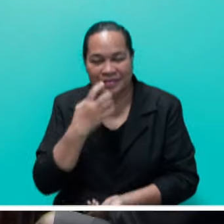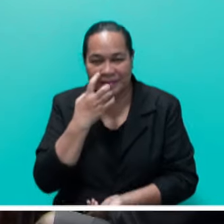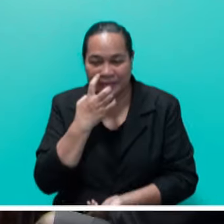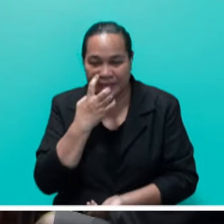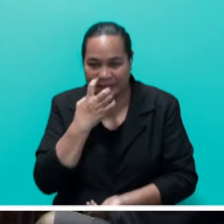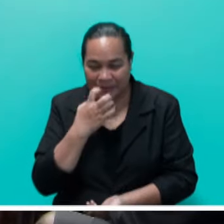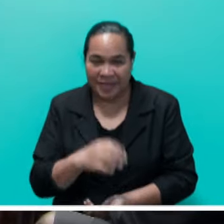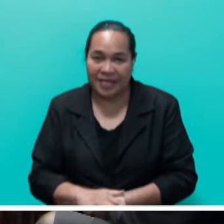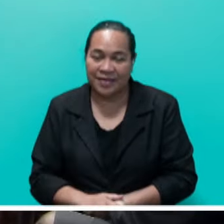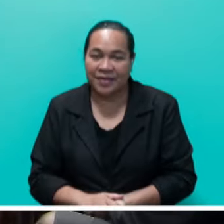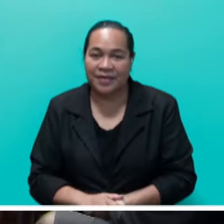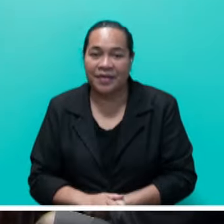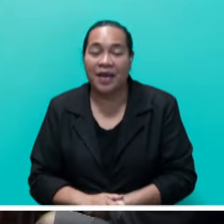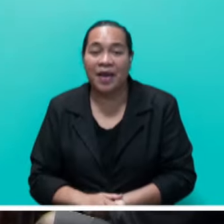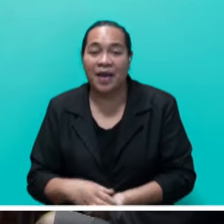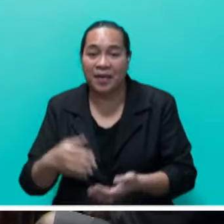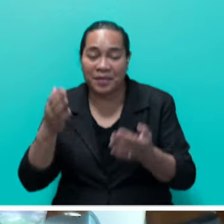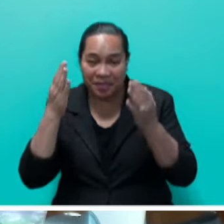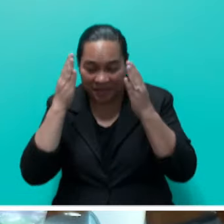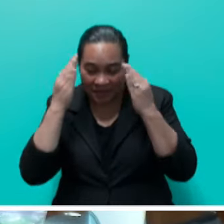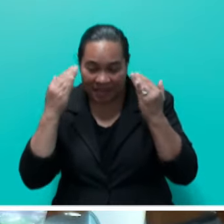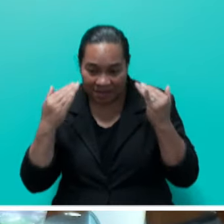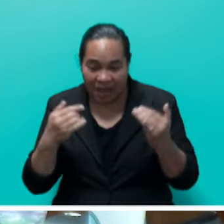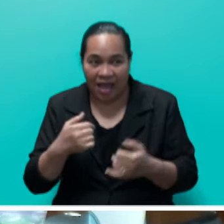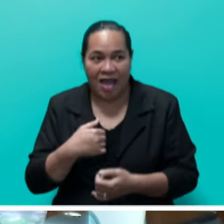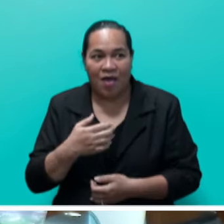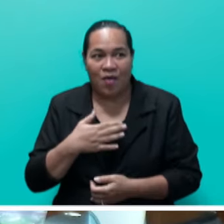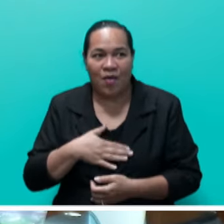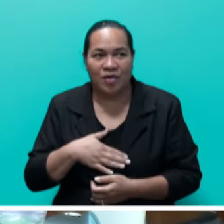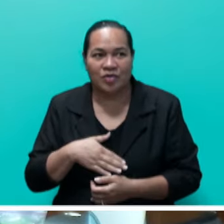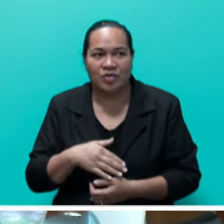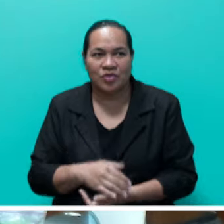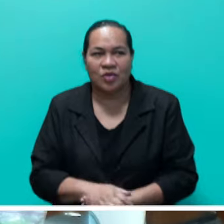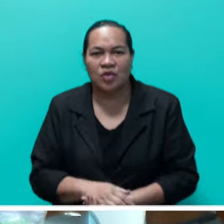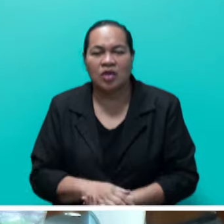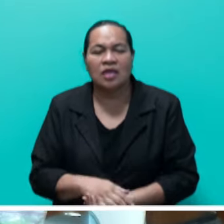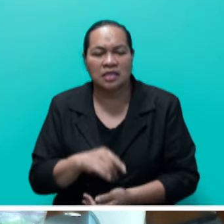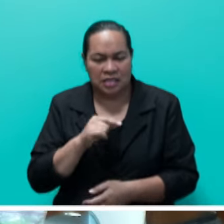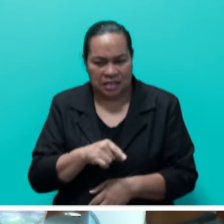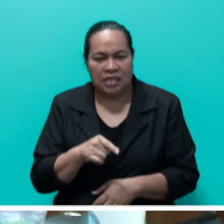Mr. Speaker, may I echo the sentiments of the House